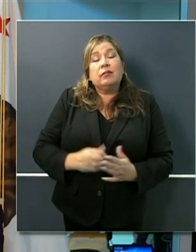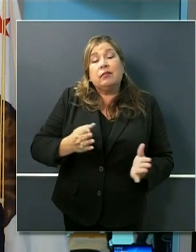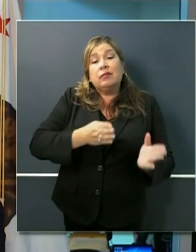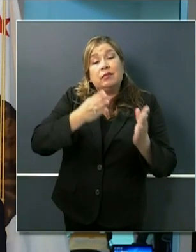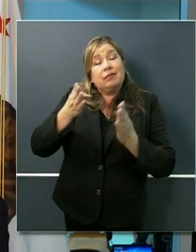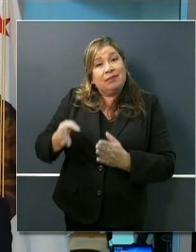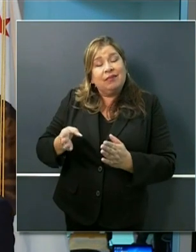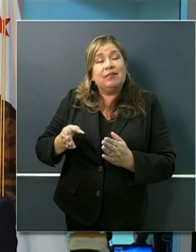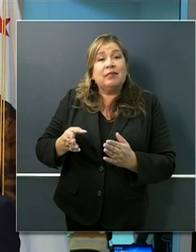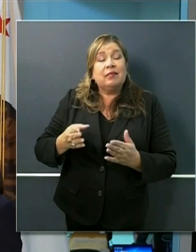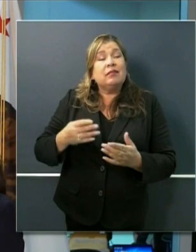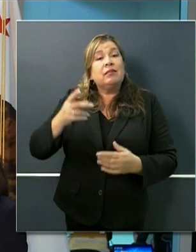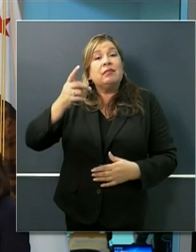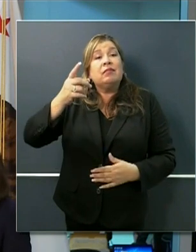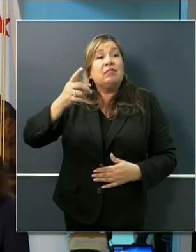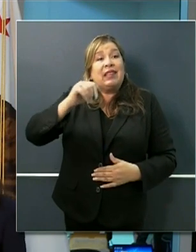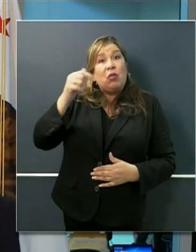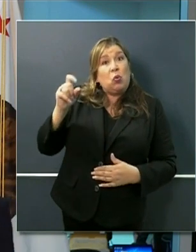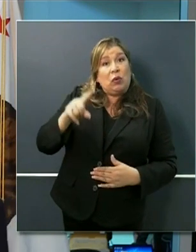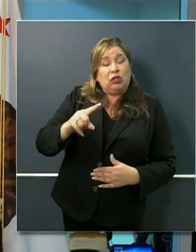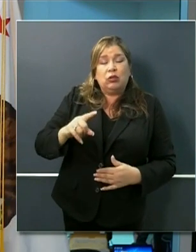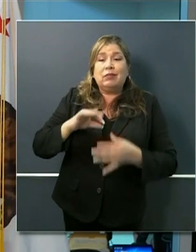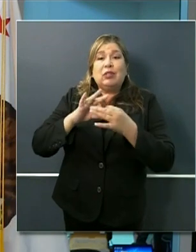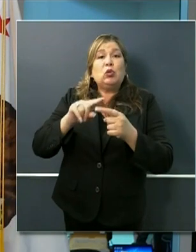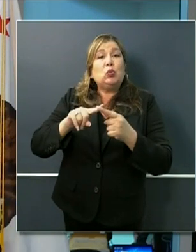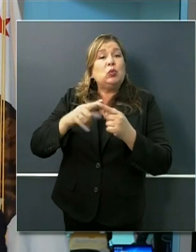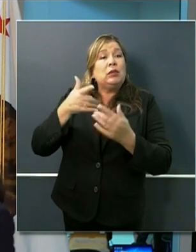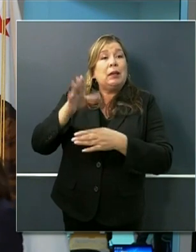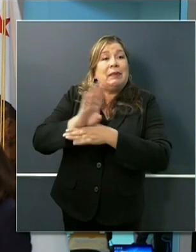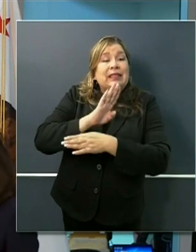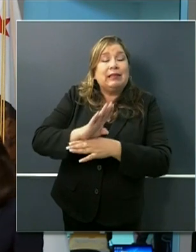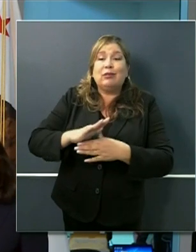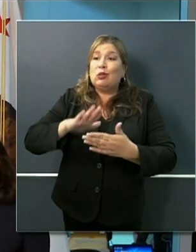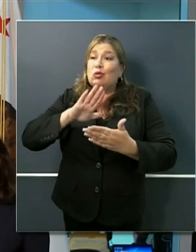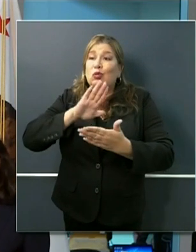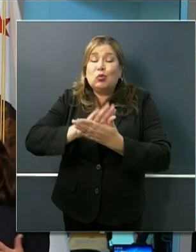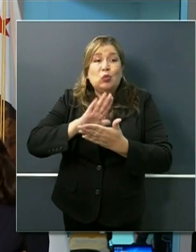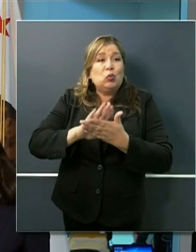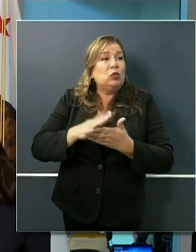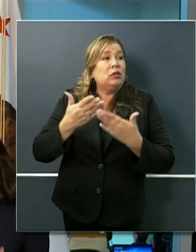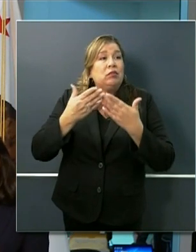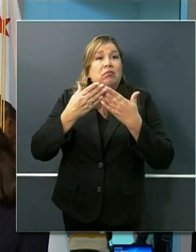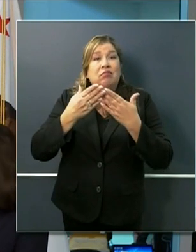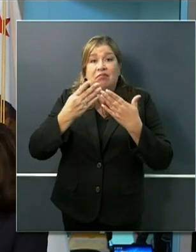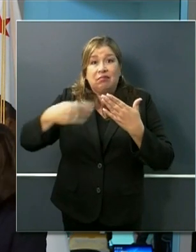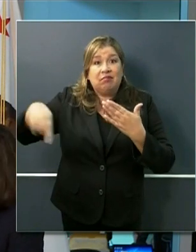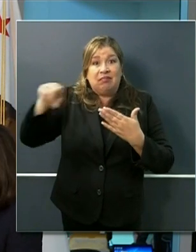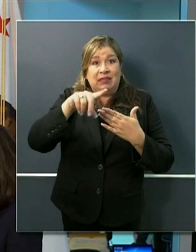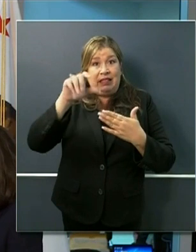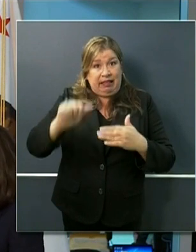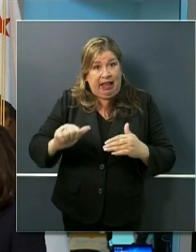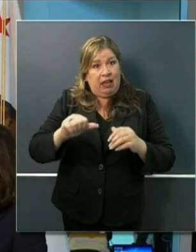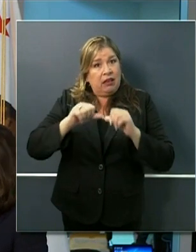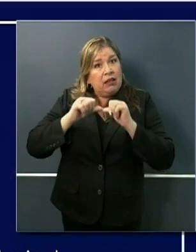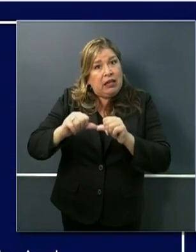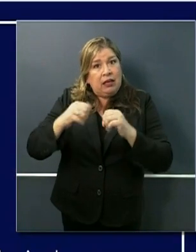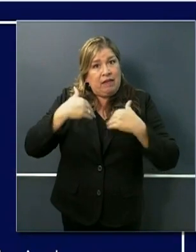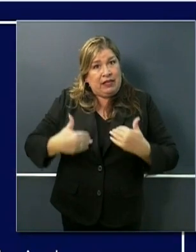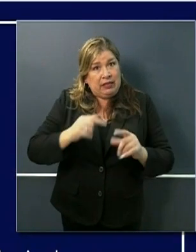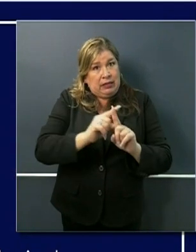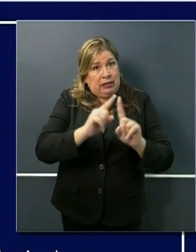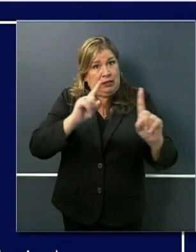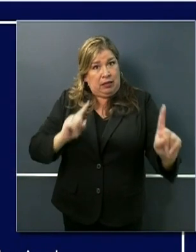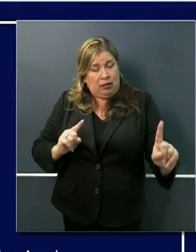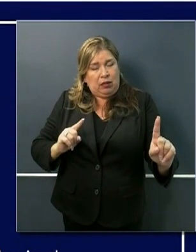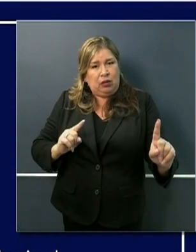and child care facilities to support physical distancing some of the key questions as we think about enhancing this includes have